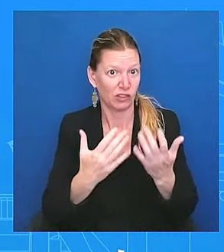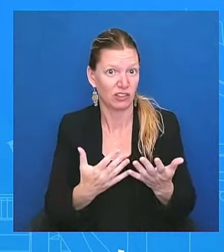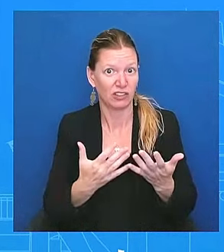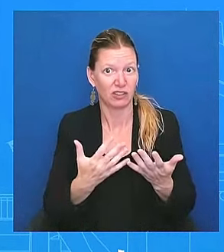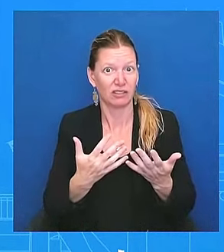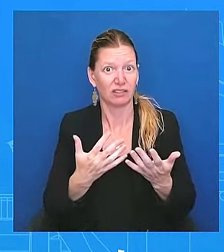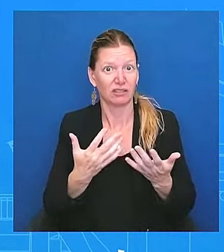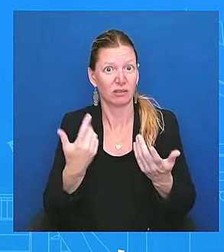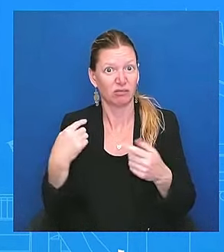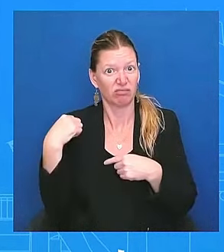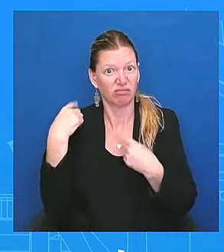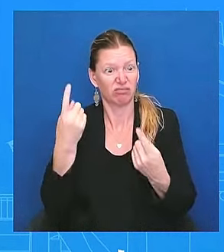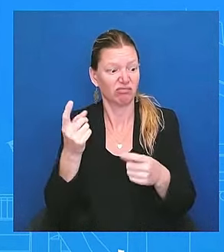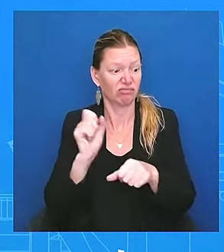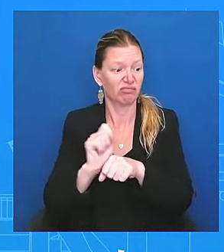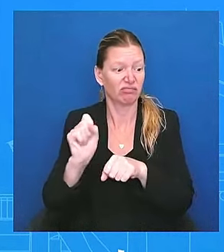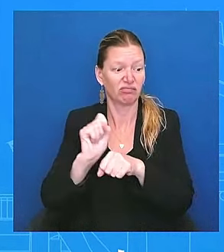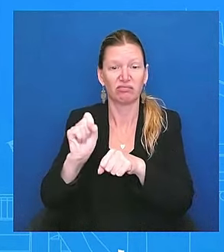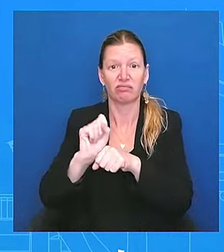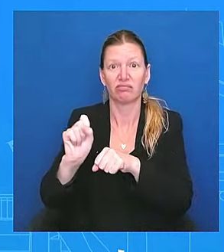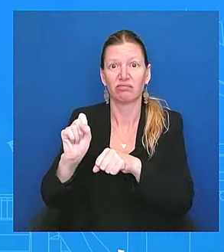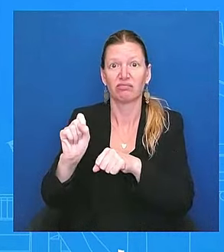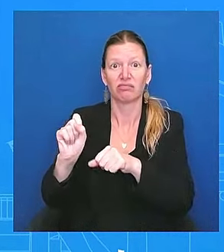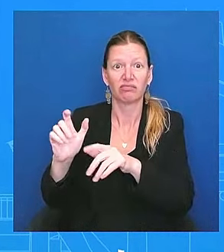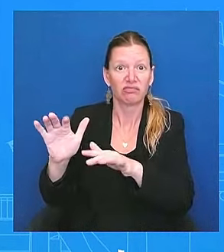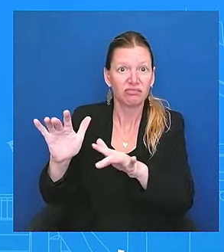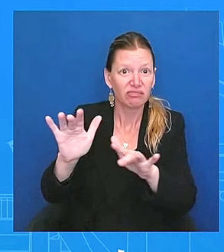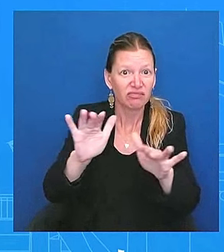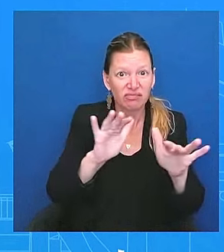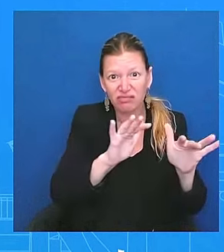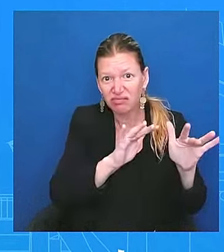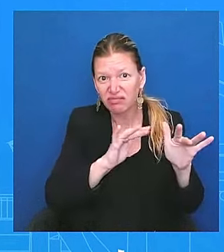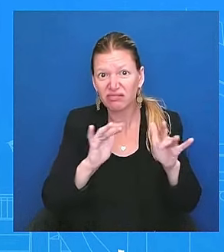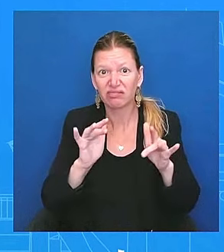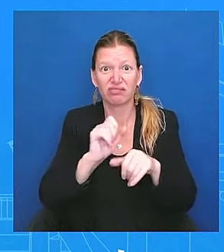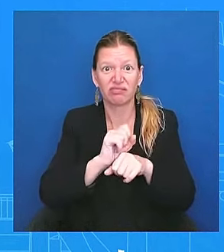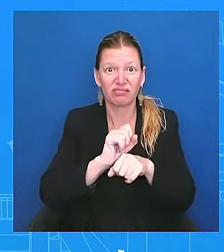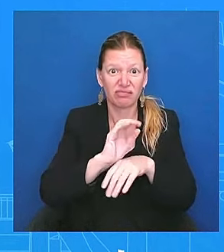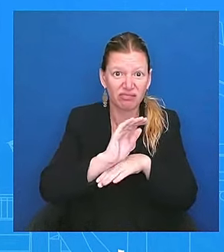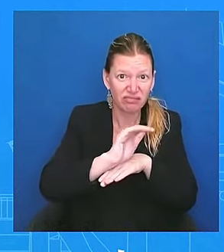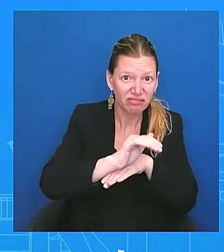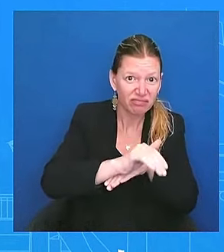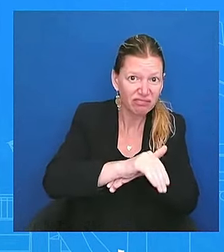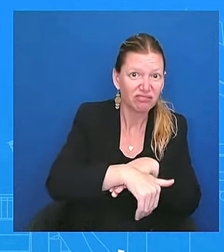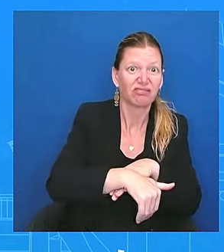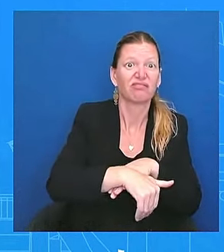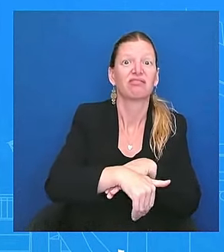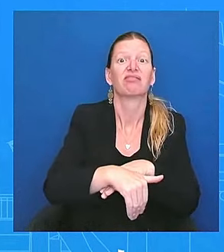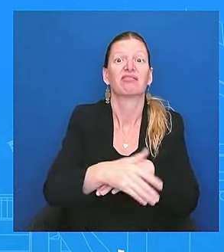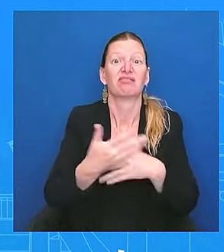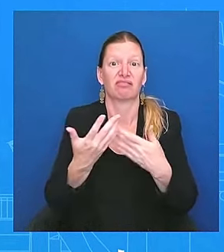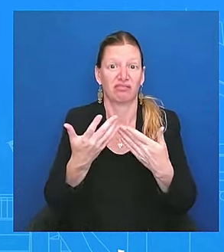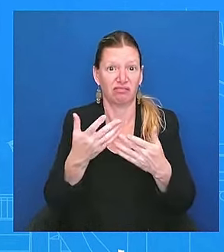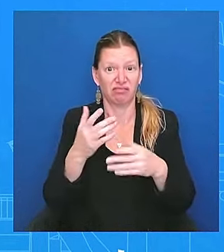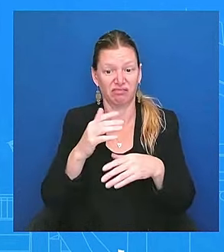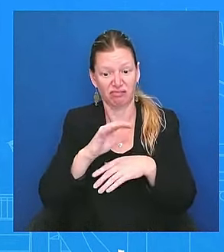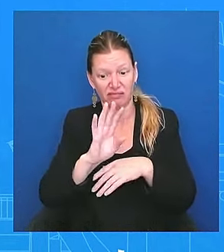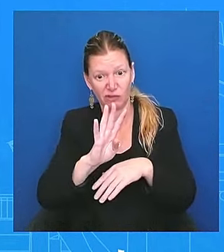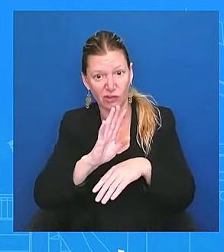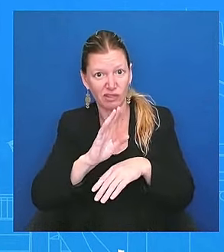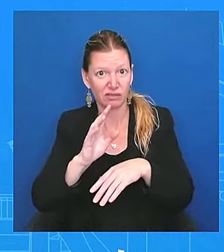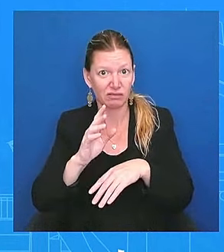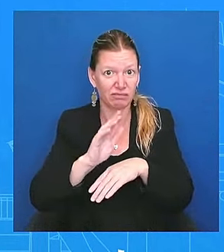of 4 p.m. and before, uh, before 10 a.m. for sure. And so that has been something he has consistently done